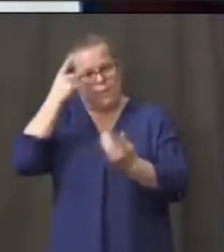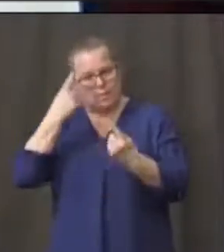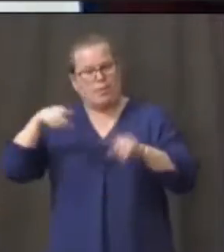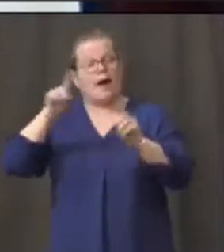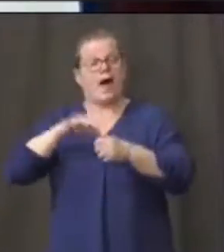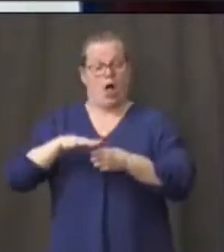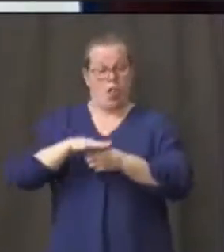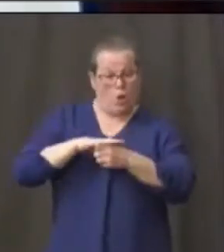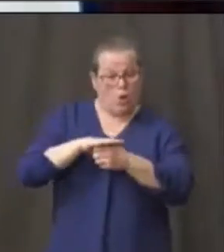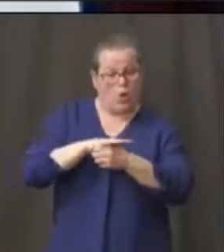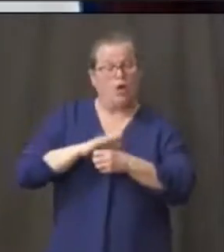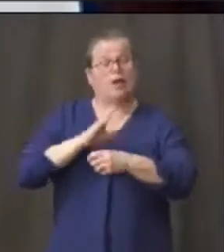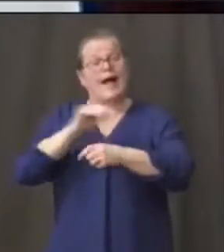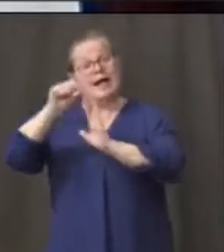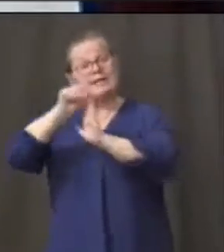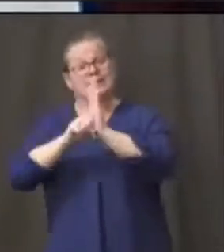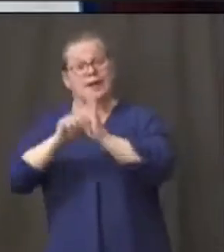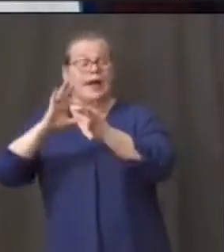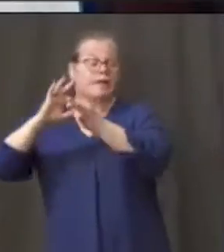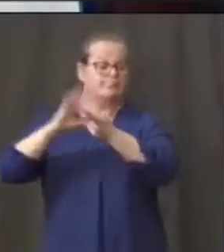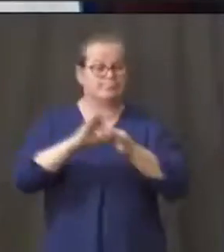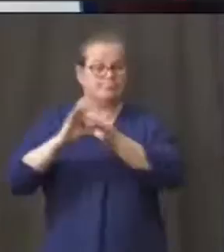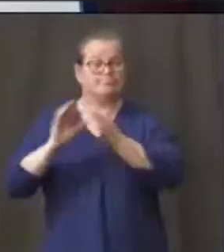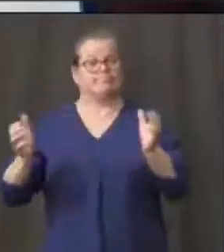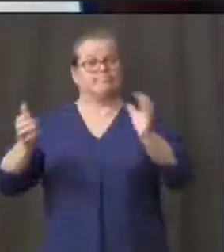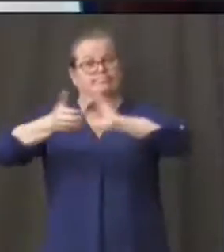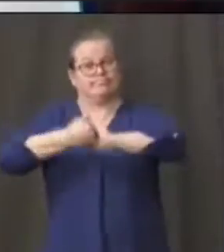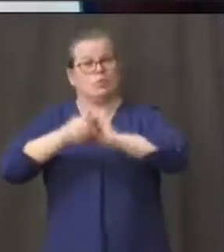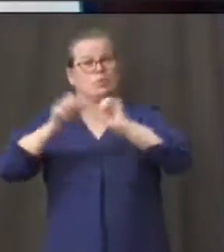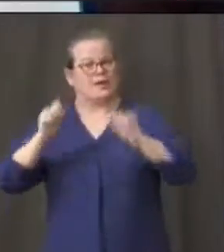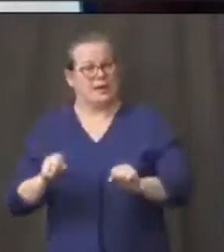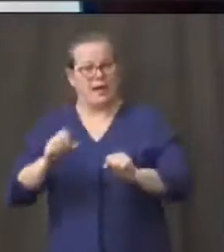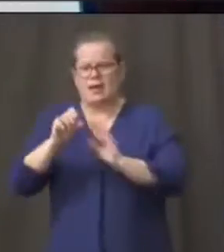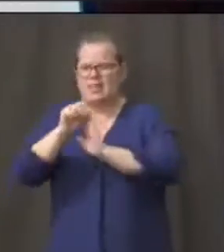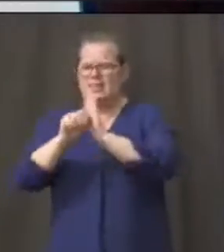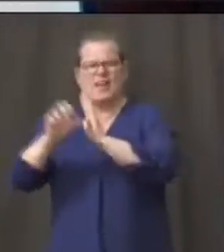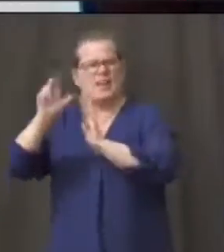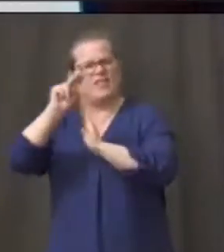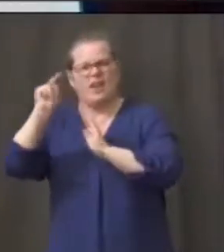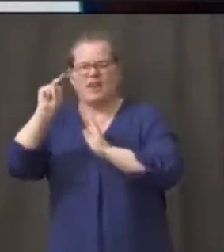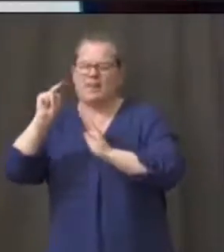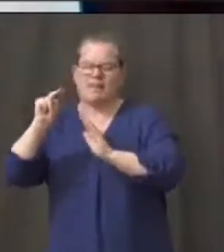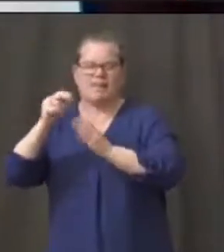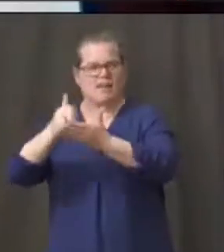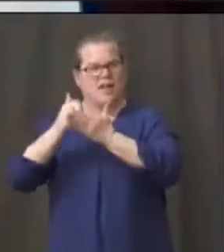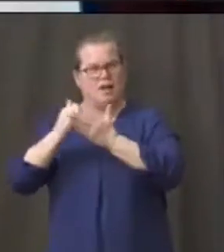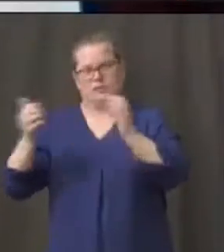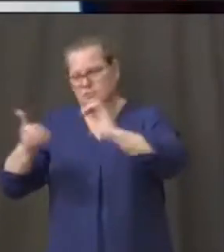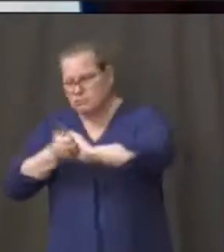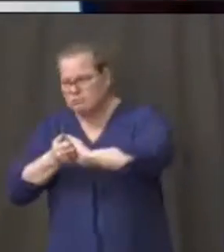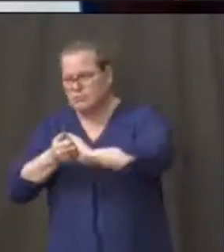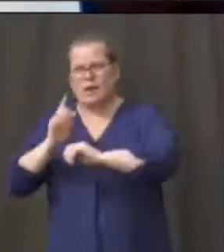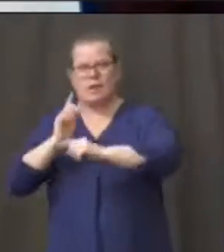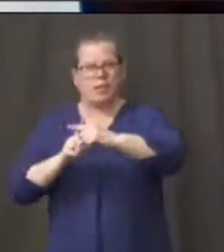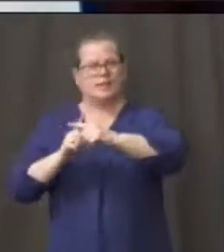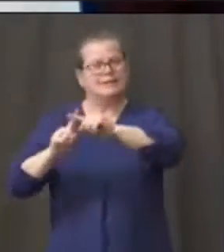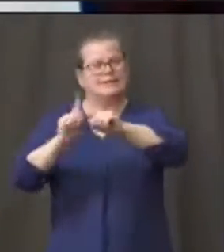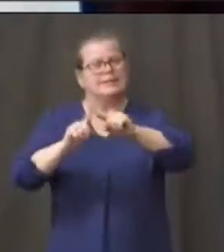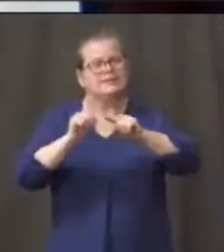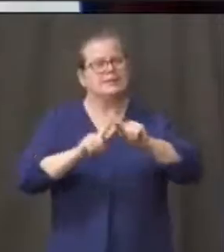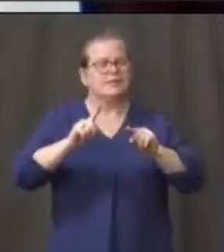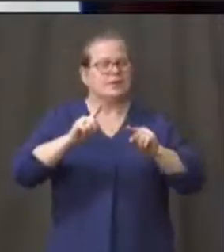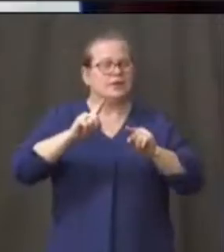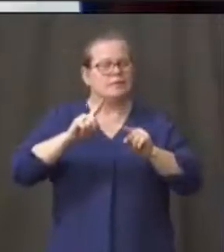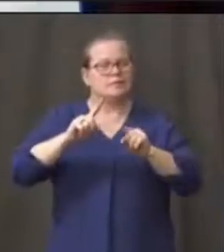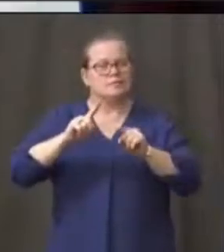And certainly the state of Connecticut has been our strategic partner as well as all of our partners here in Danbury. We work closely with Danbury Hospital,